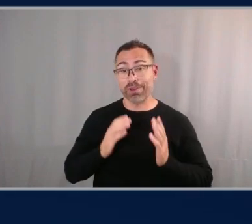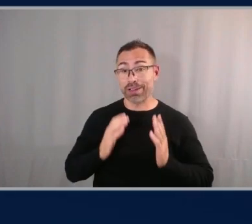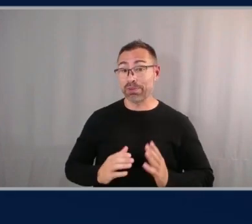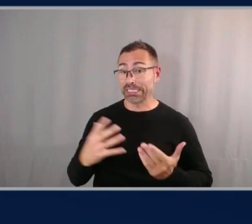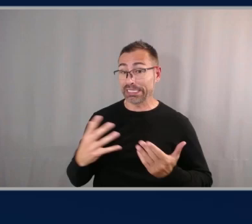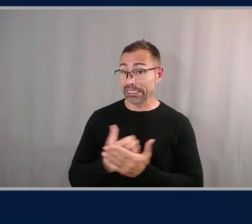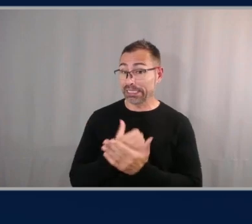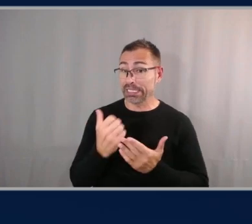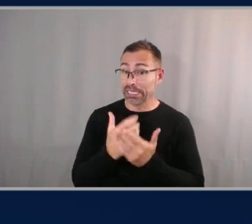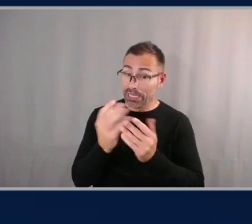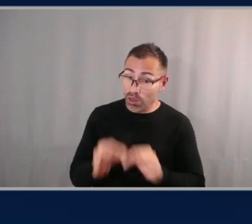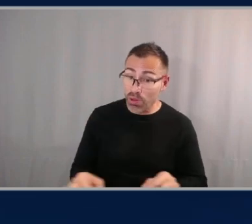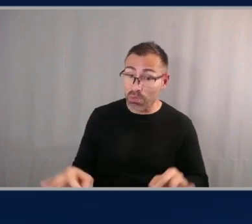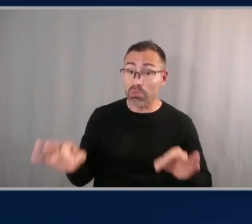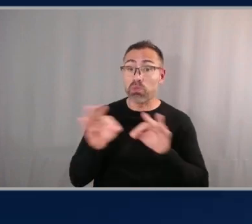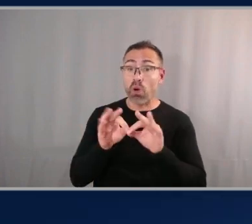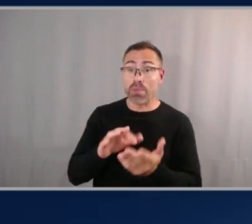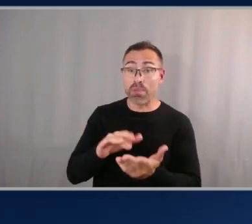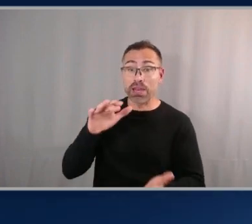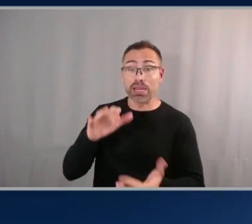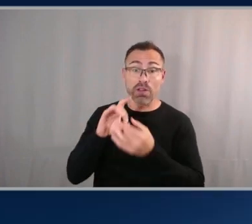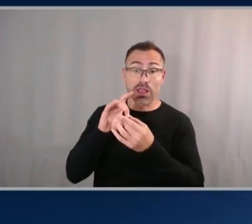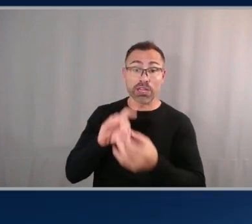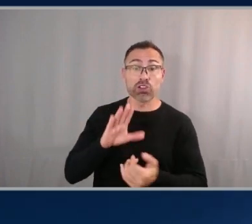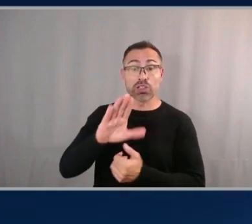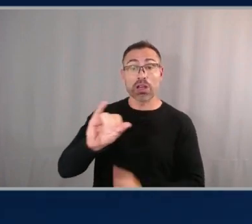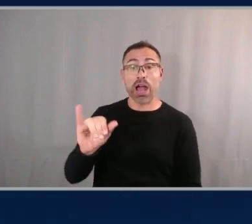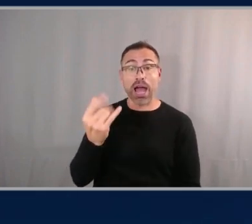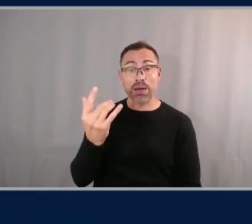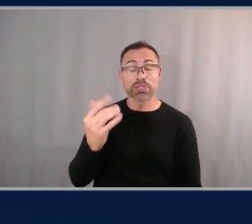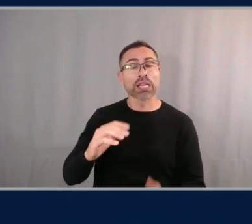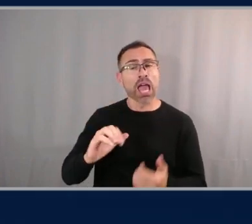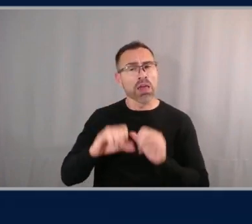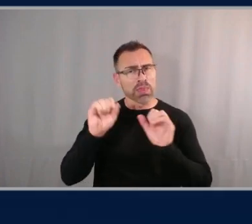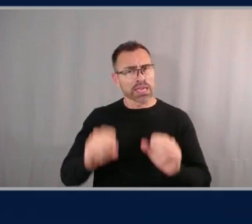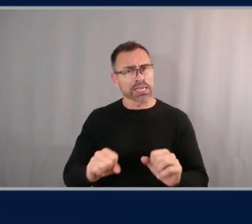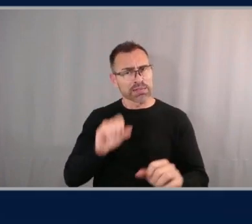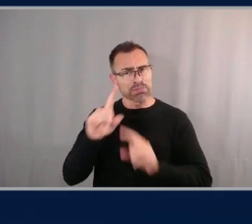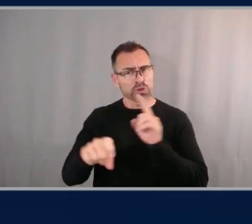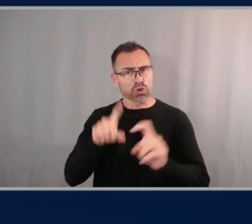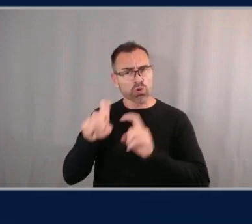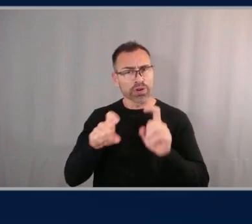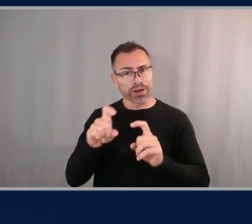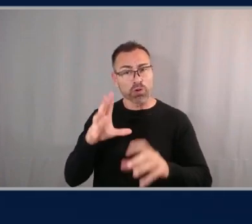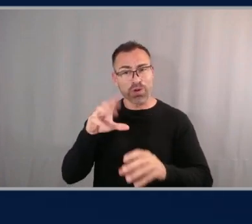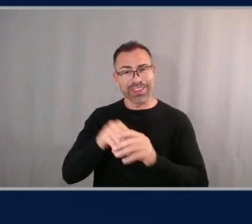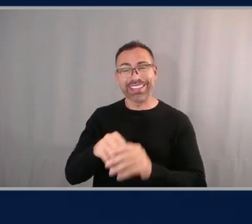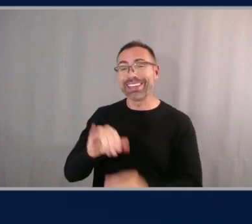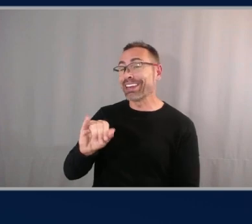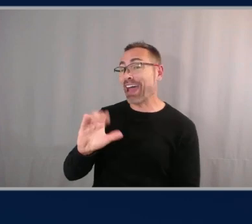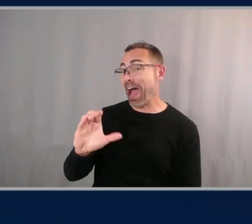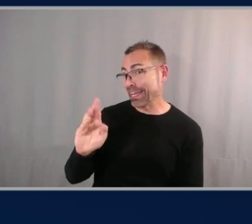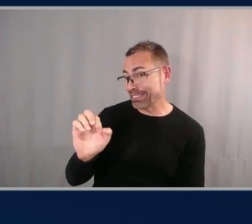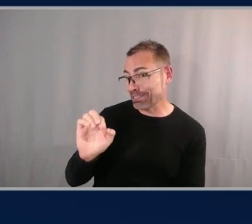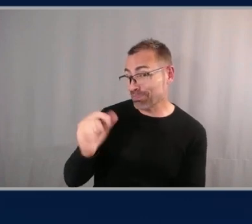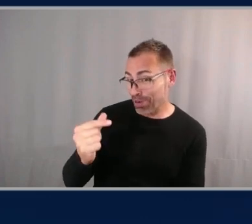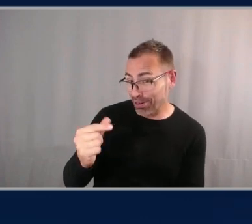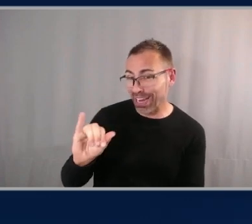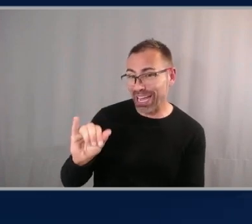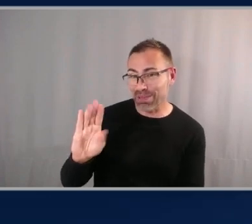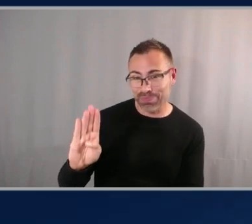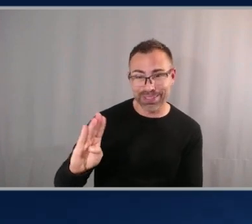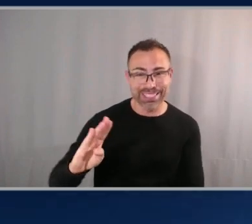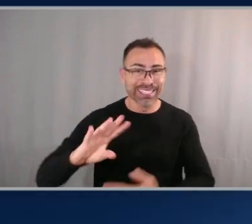about their objects um in a queryable manner in iceberg tables that Andy just talked about you know in S3